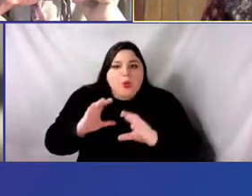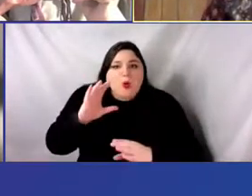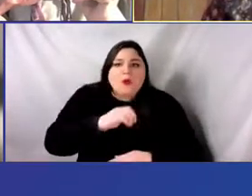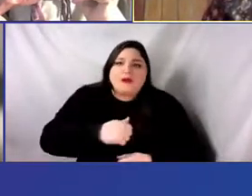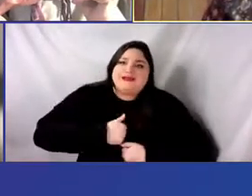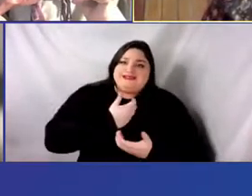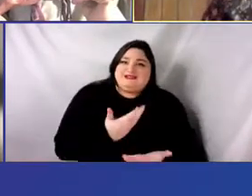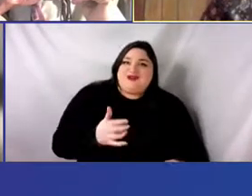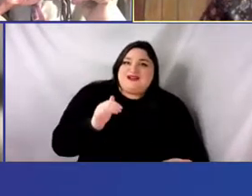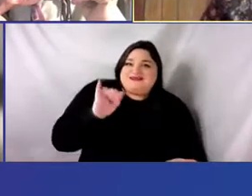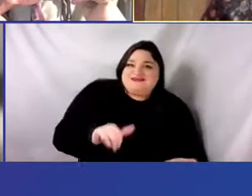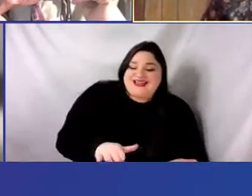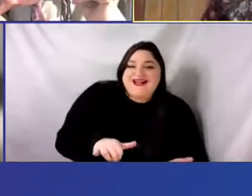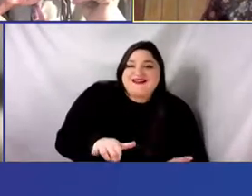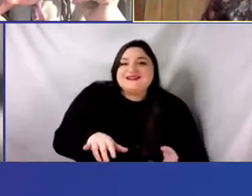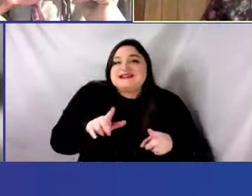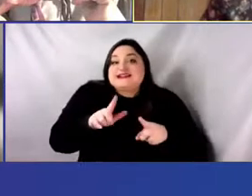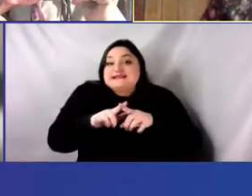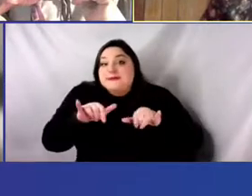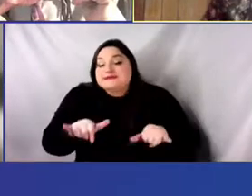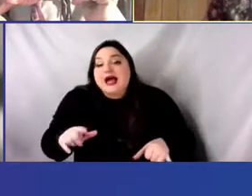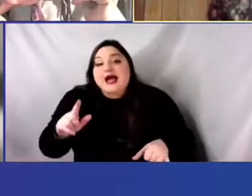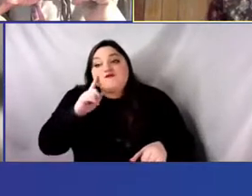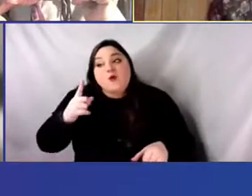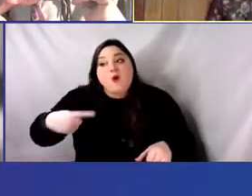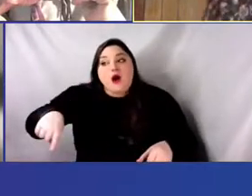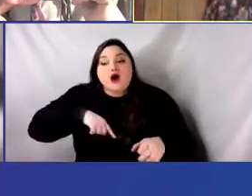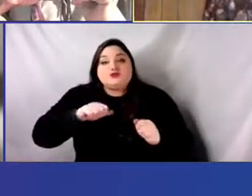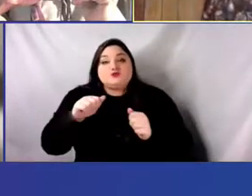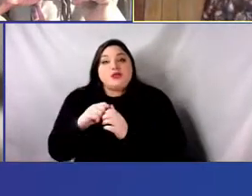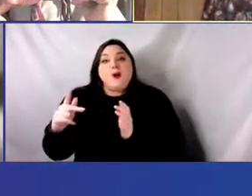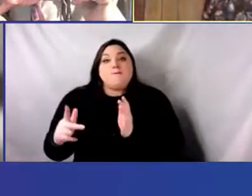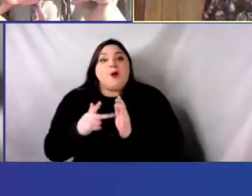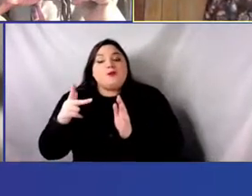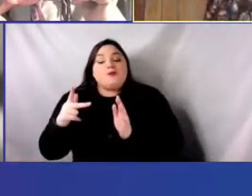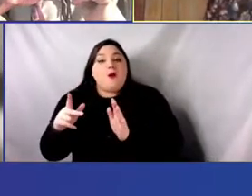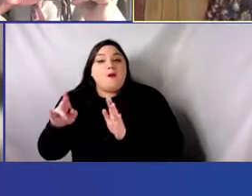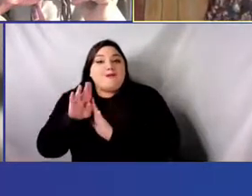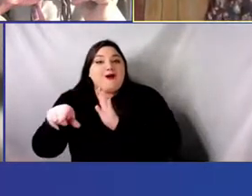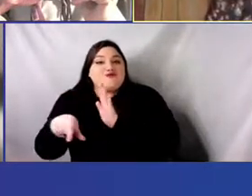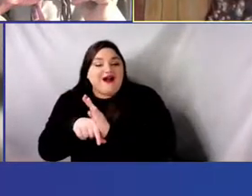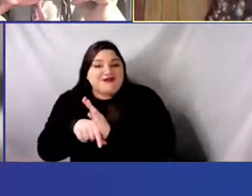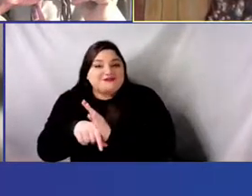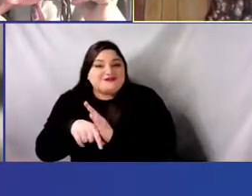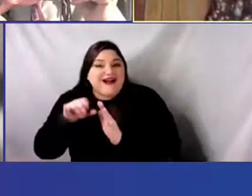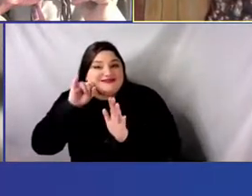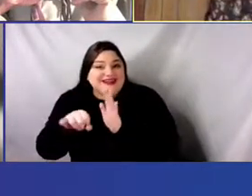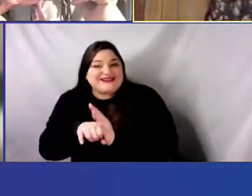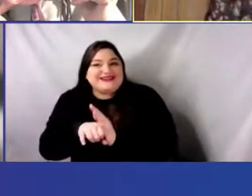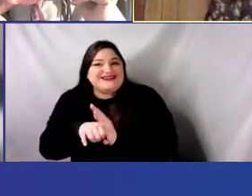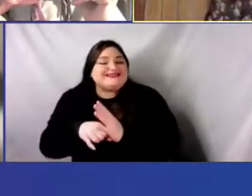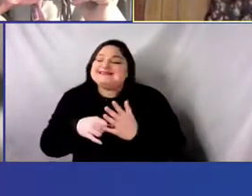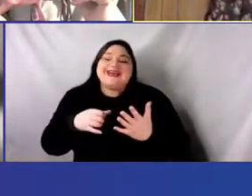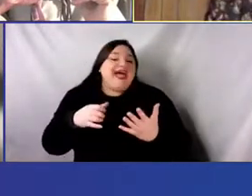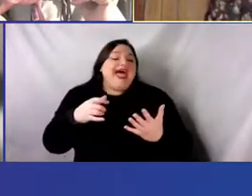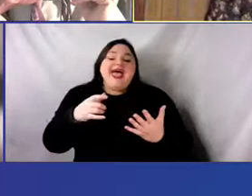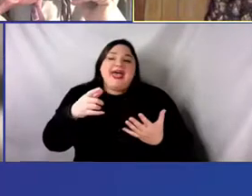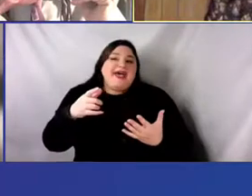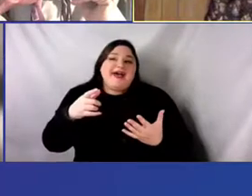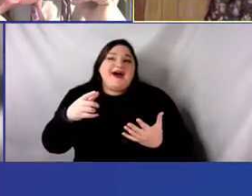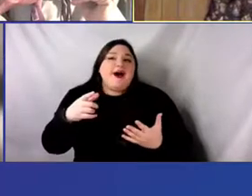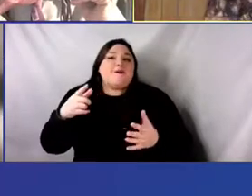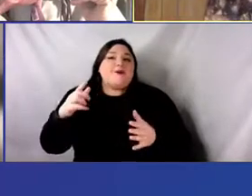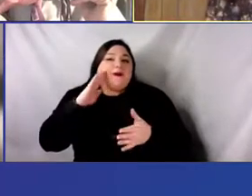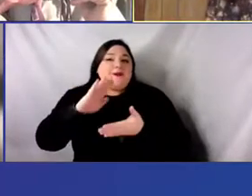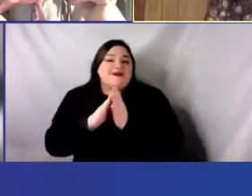the only viable way forward because otherwise work isn't legible. And if work is not legible, it's not